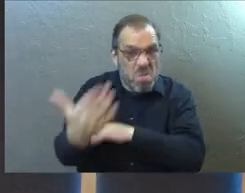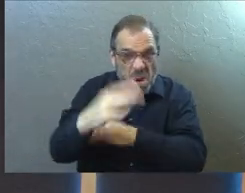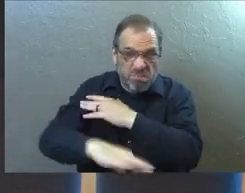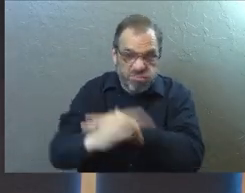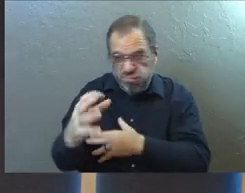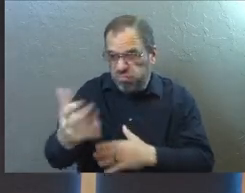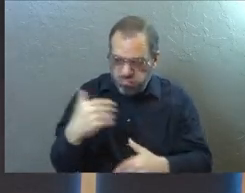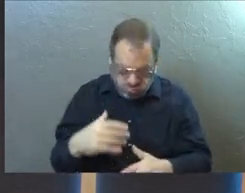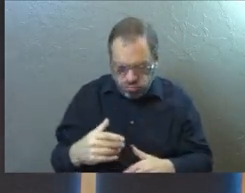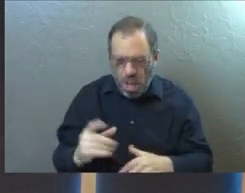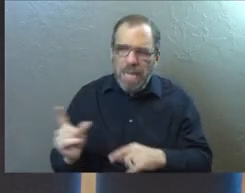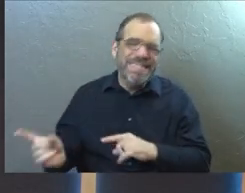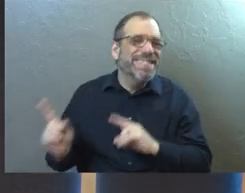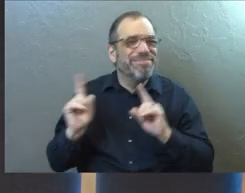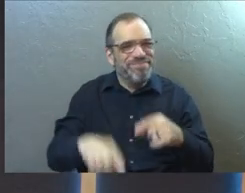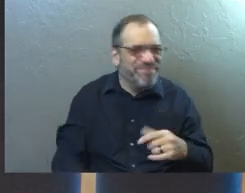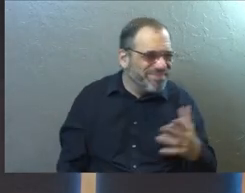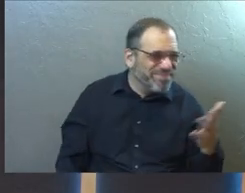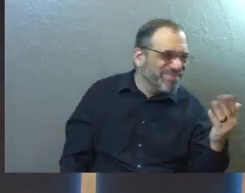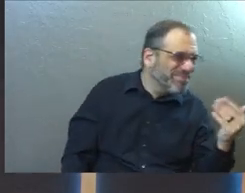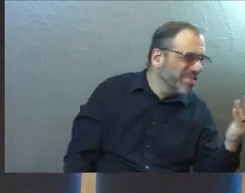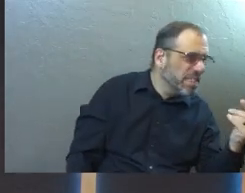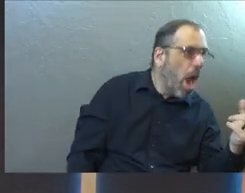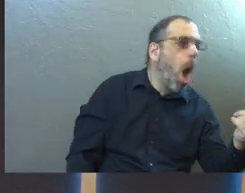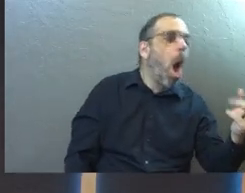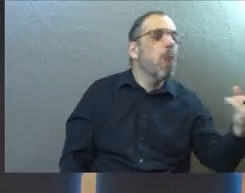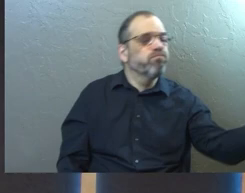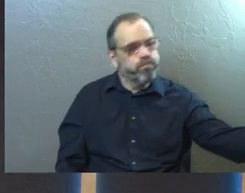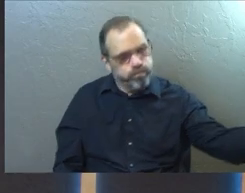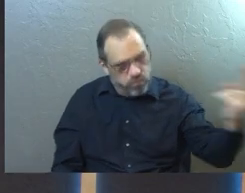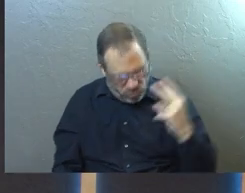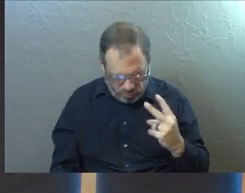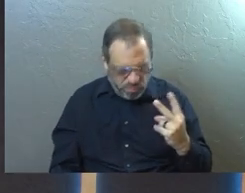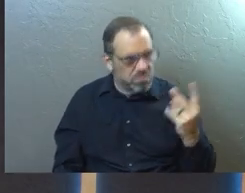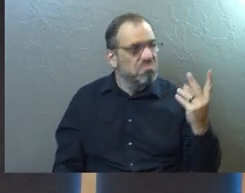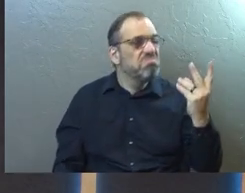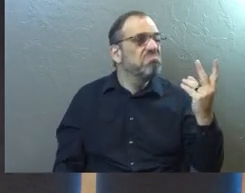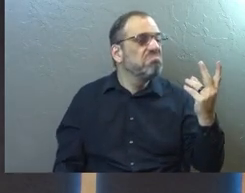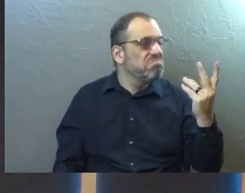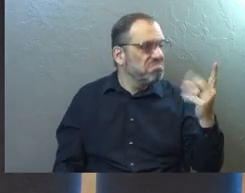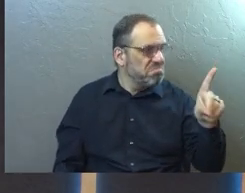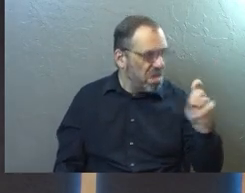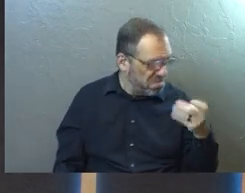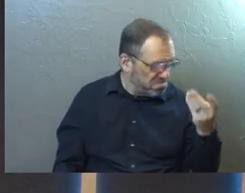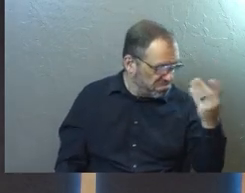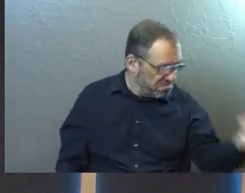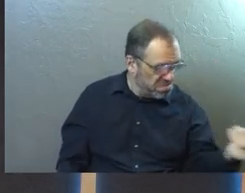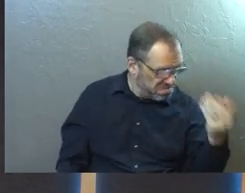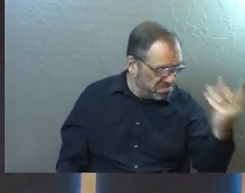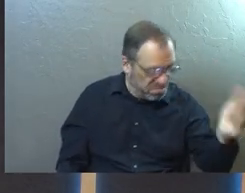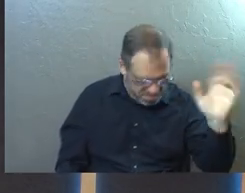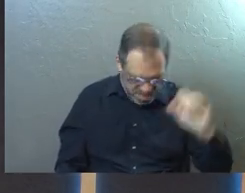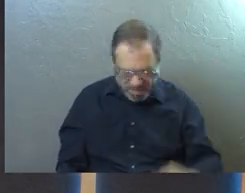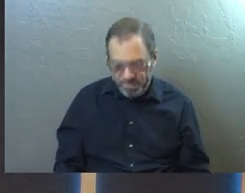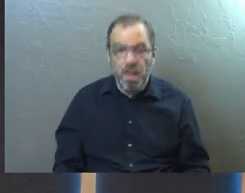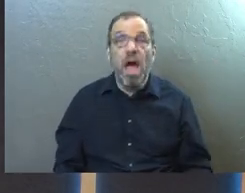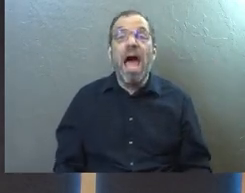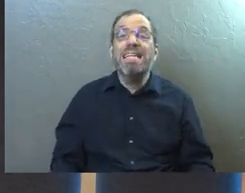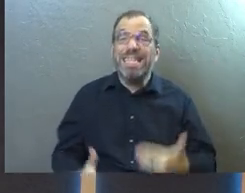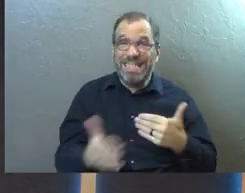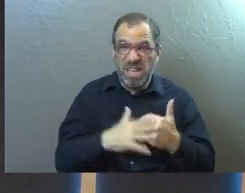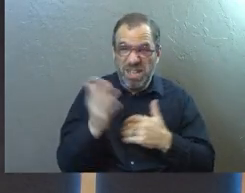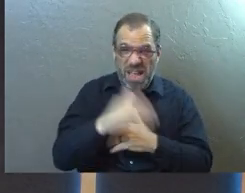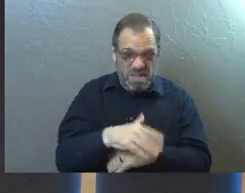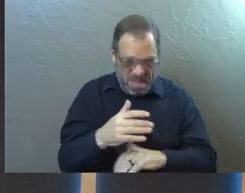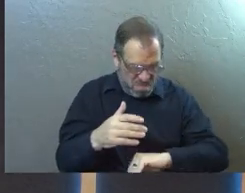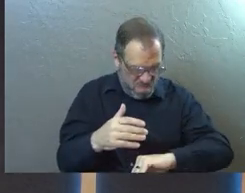morning. The owner of the field goes out again, sort of midday, grabs some more people. Hey, come work for me. And then by the end of